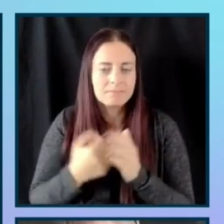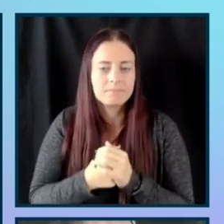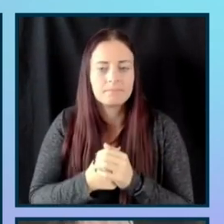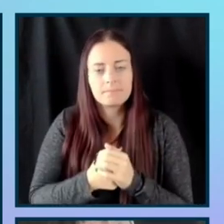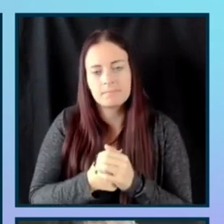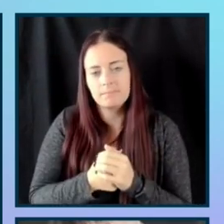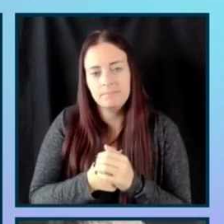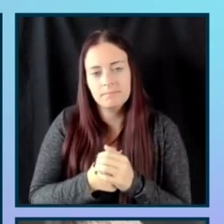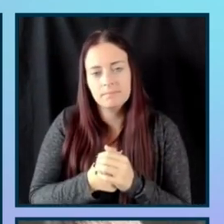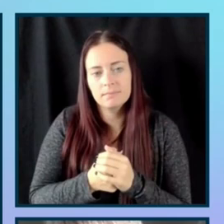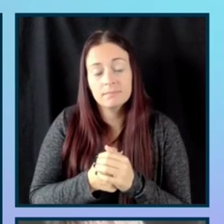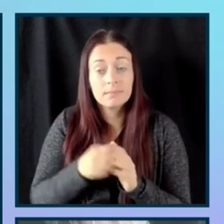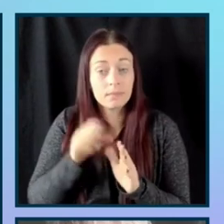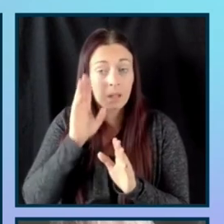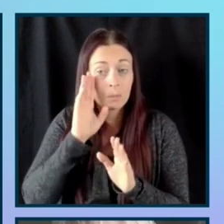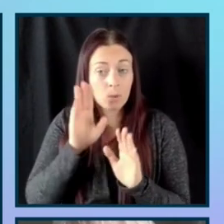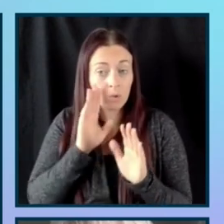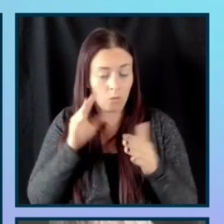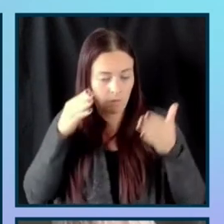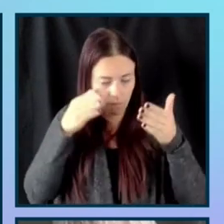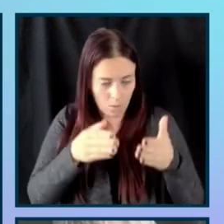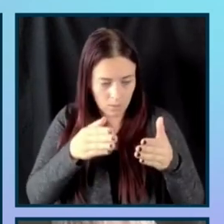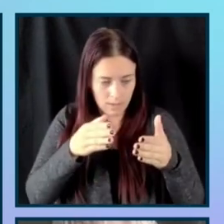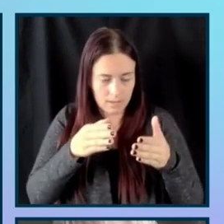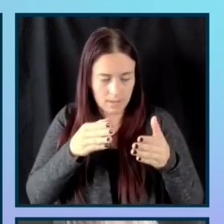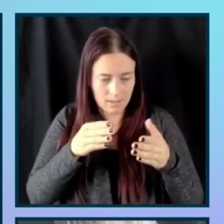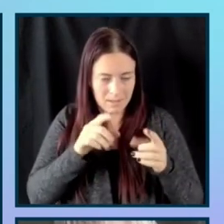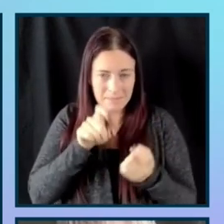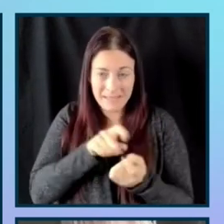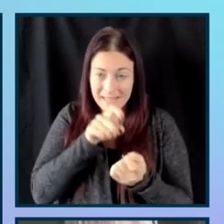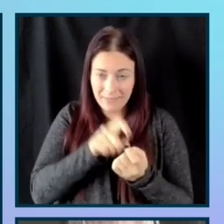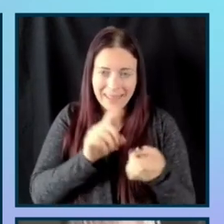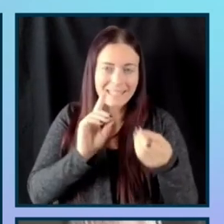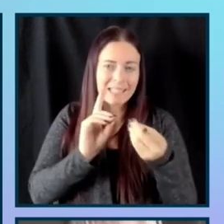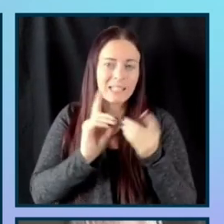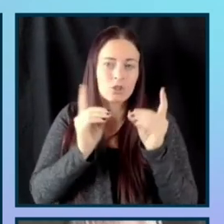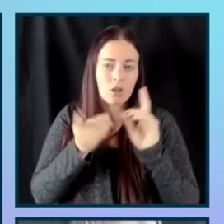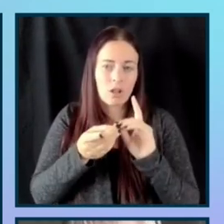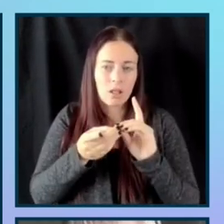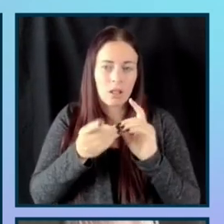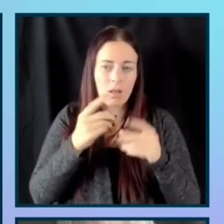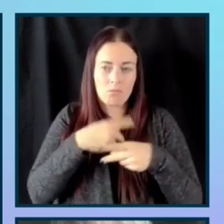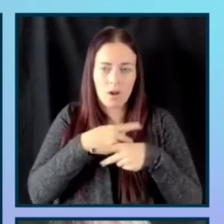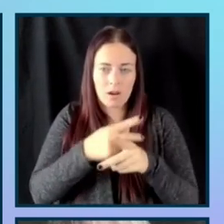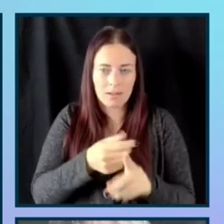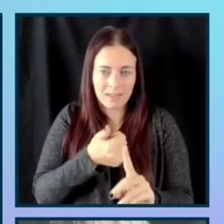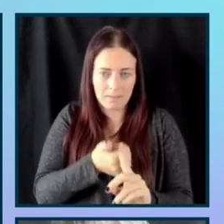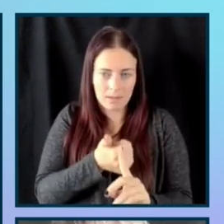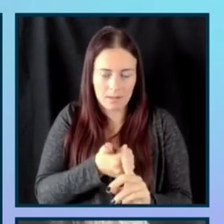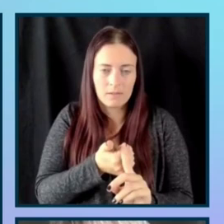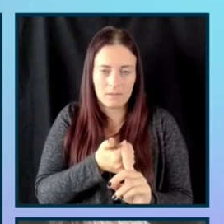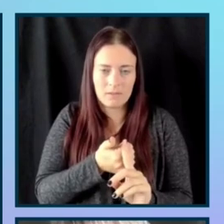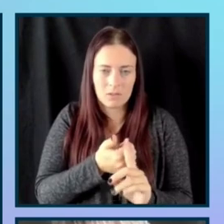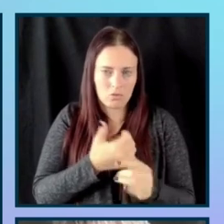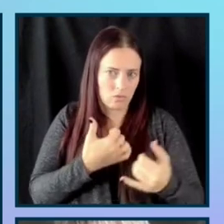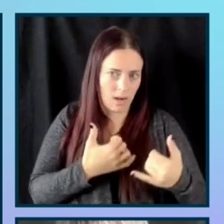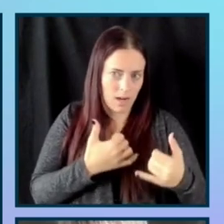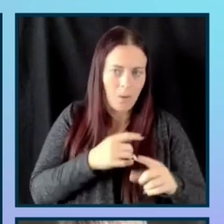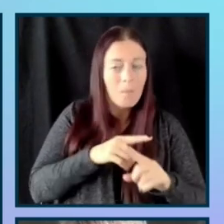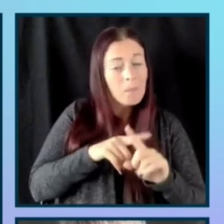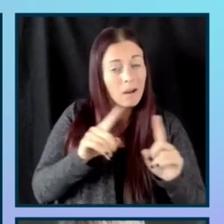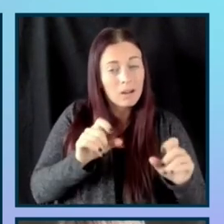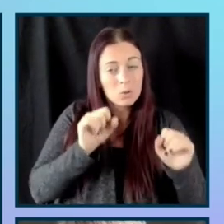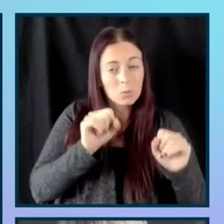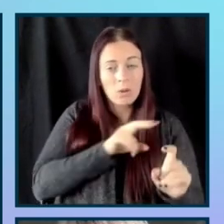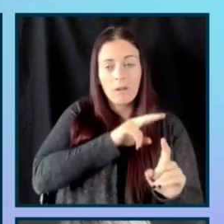I'm going to focus on digital, um, products right now. Um, but this is, um, you could apply this